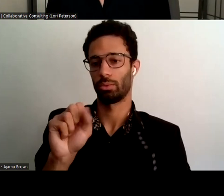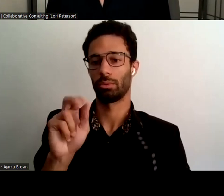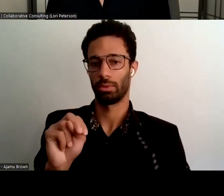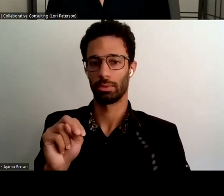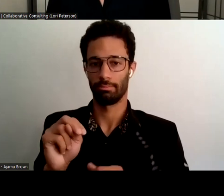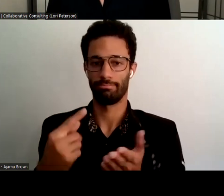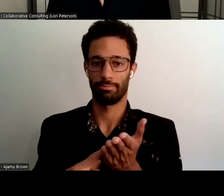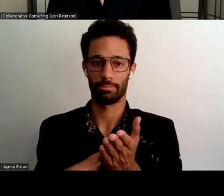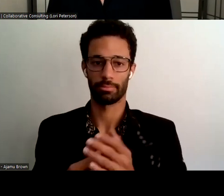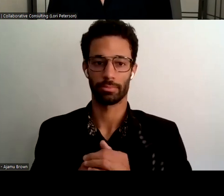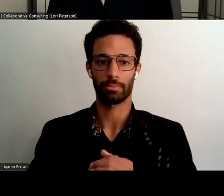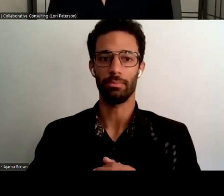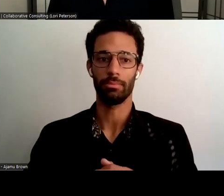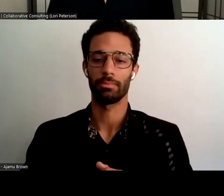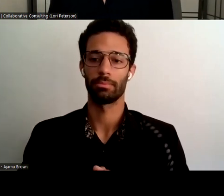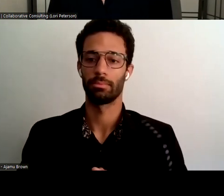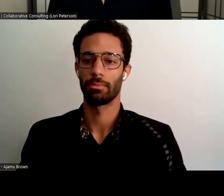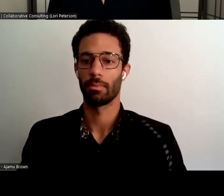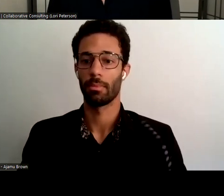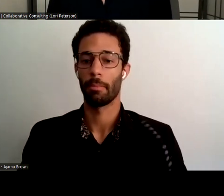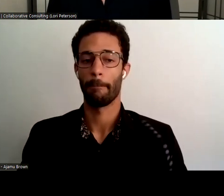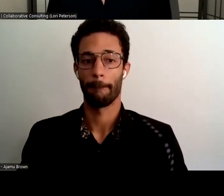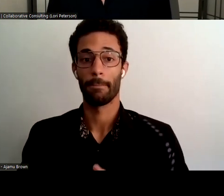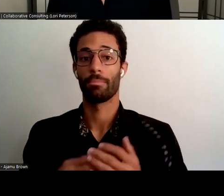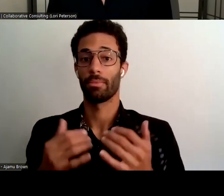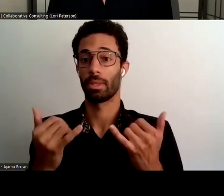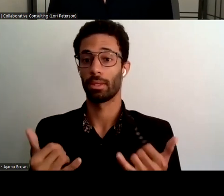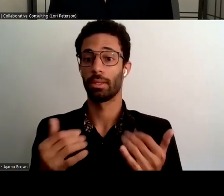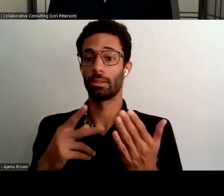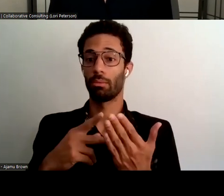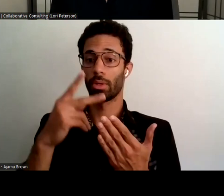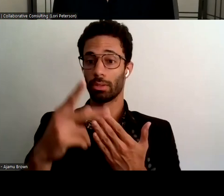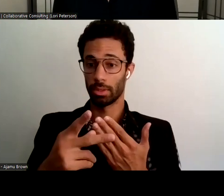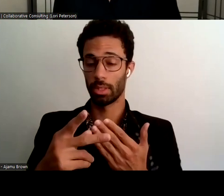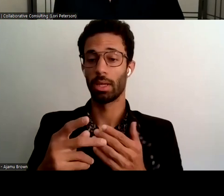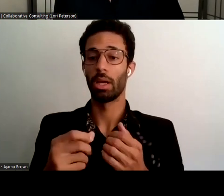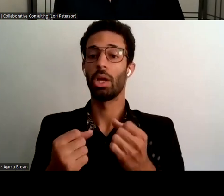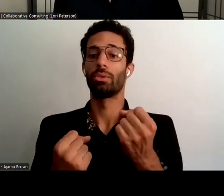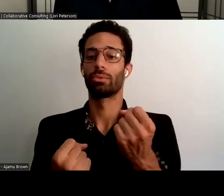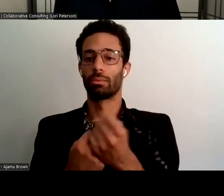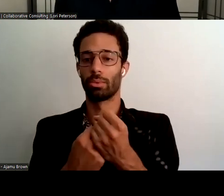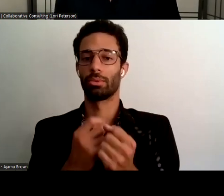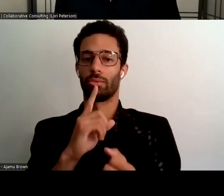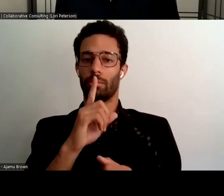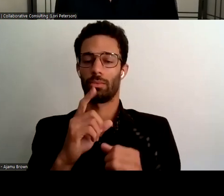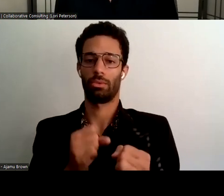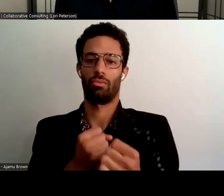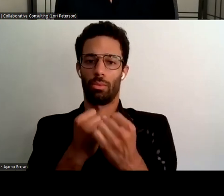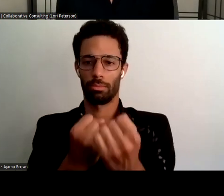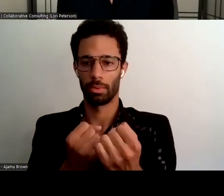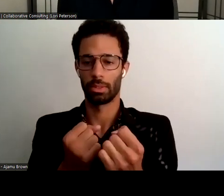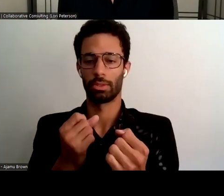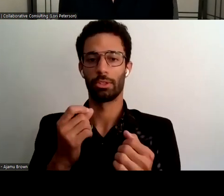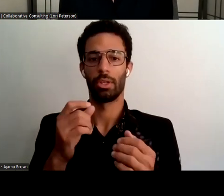so like i said the project supports a really robust um discovery research